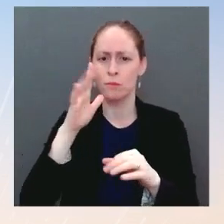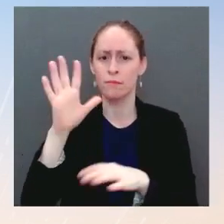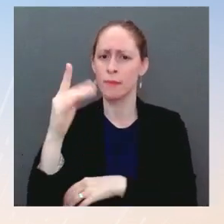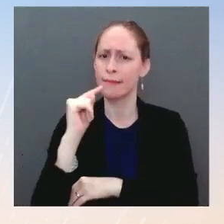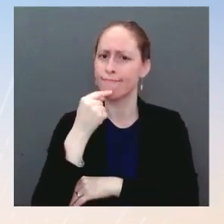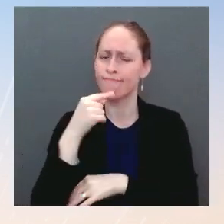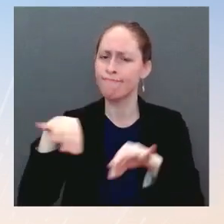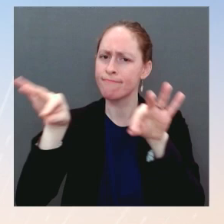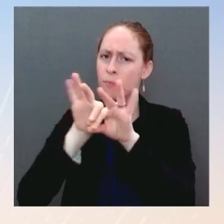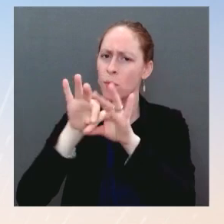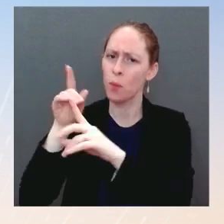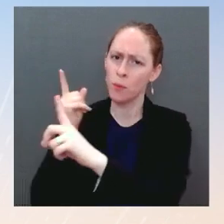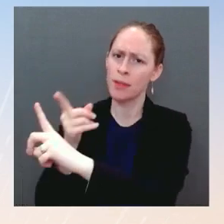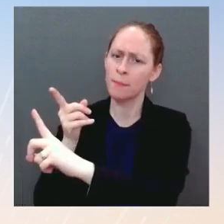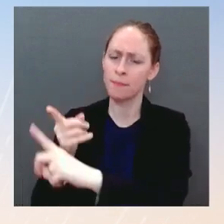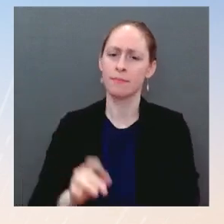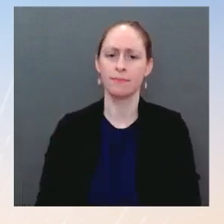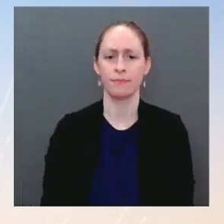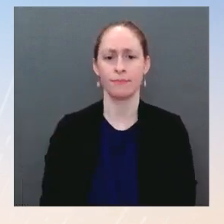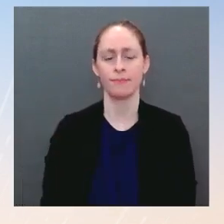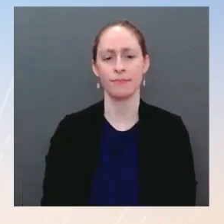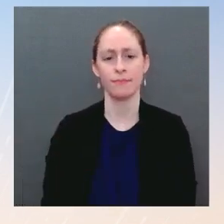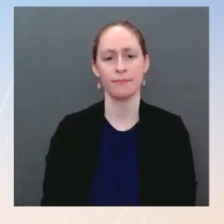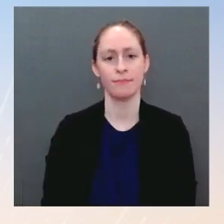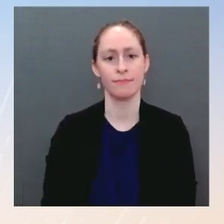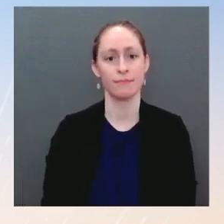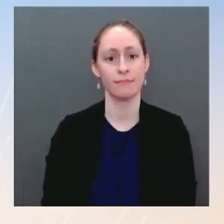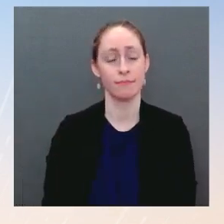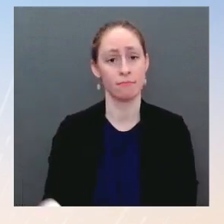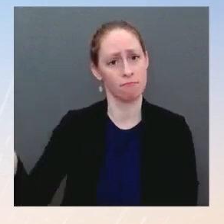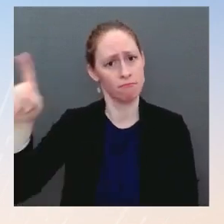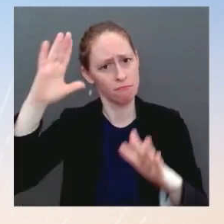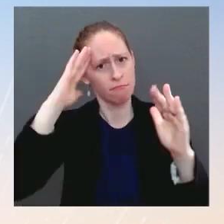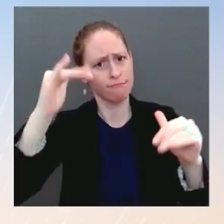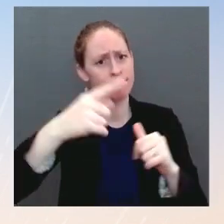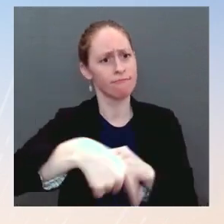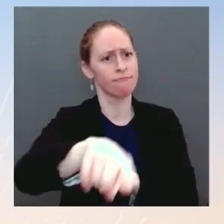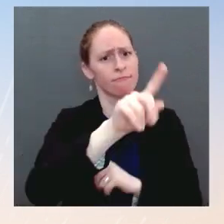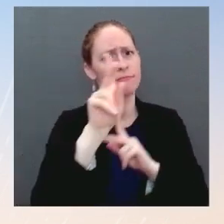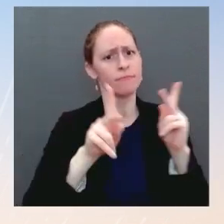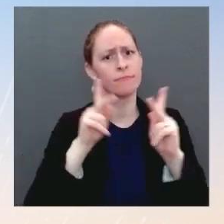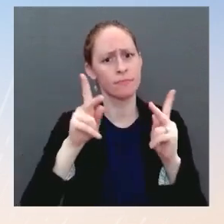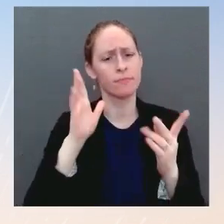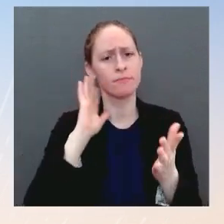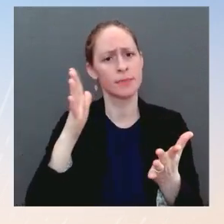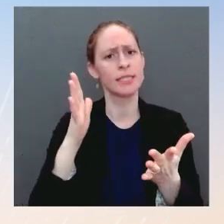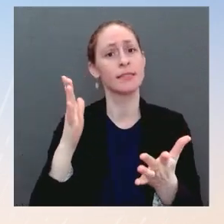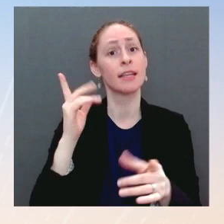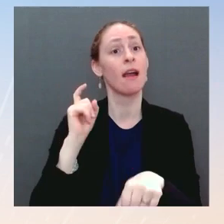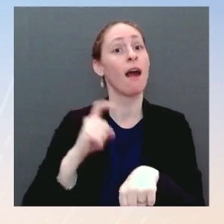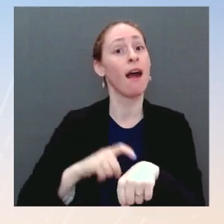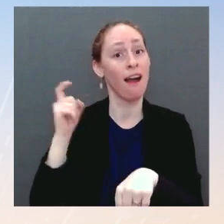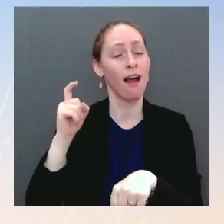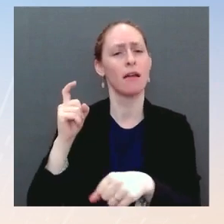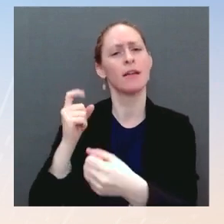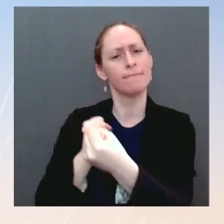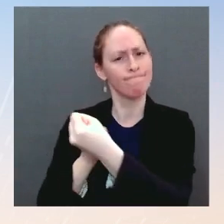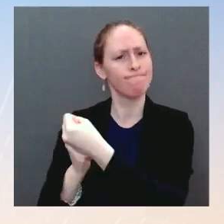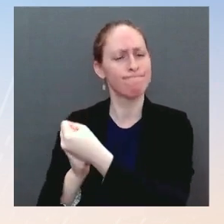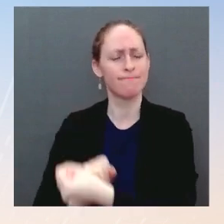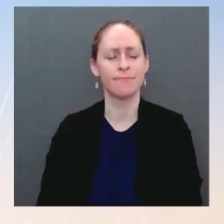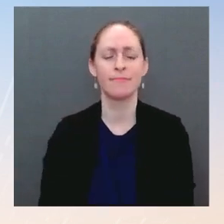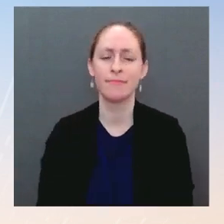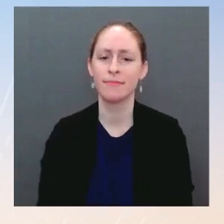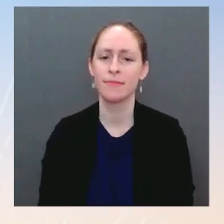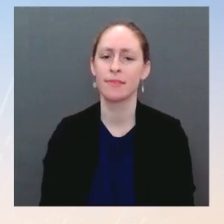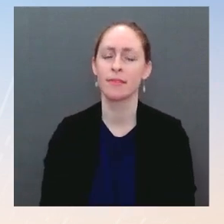approaching it from members of the Senate. Go ahead. The Just a little bit of a finer point on what you just got to at the end of that. The Press. have